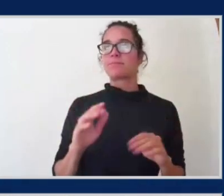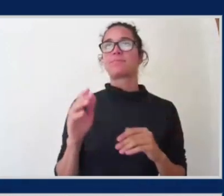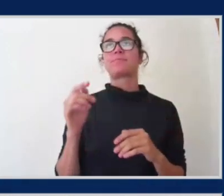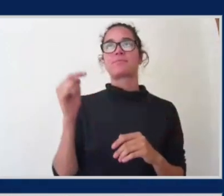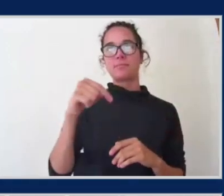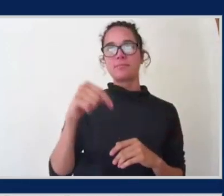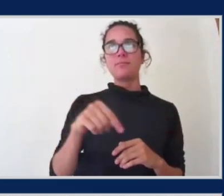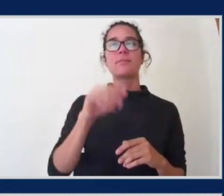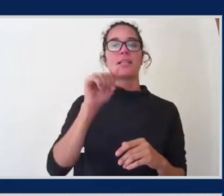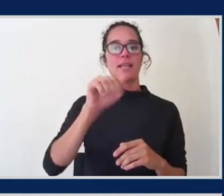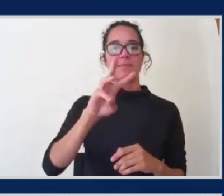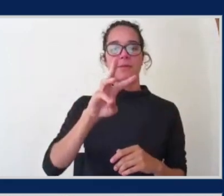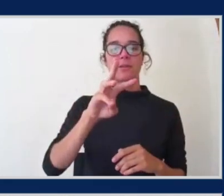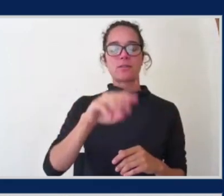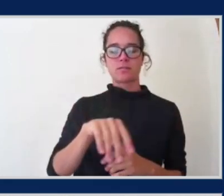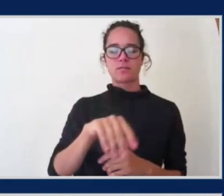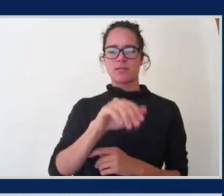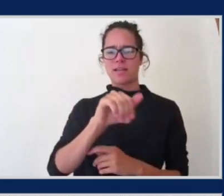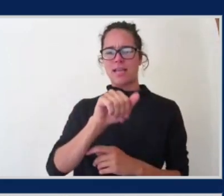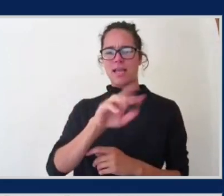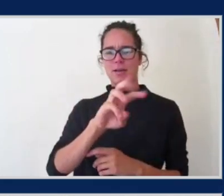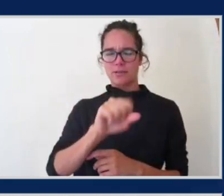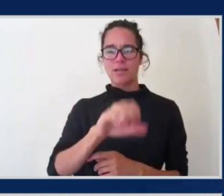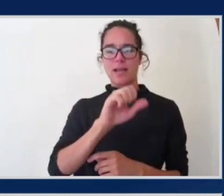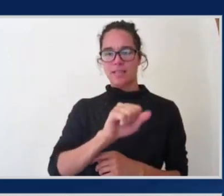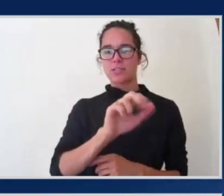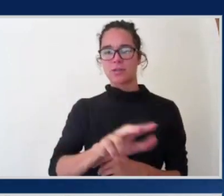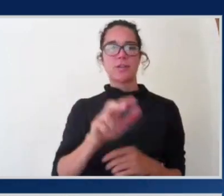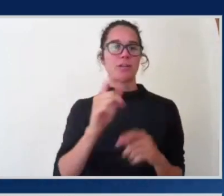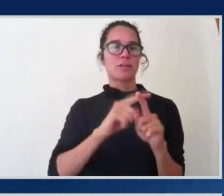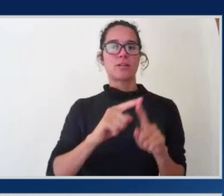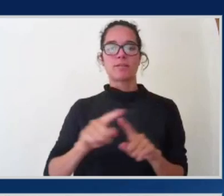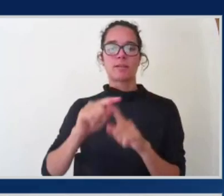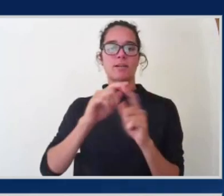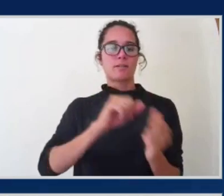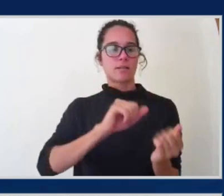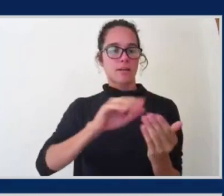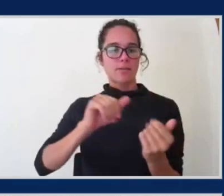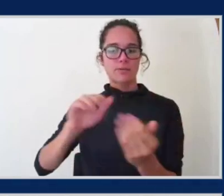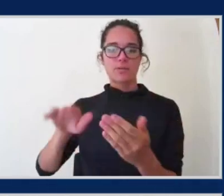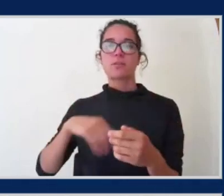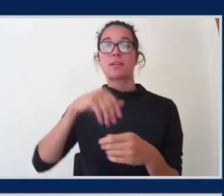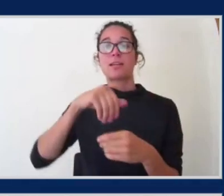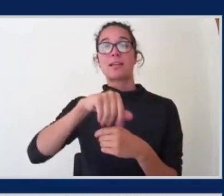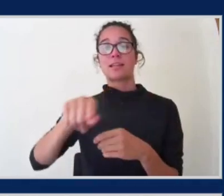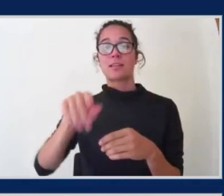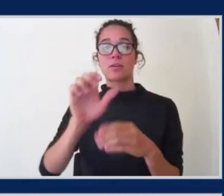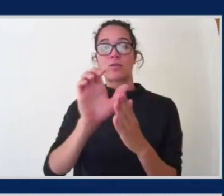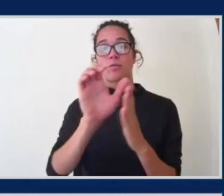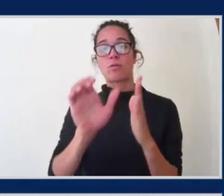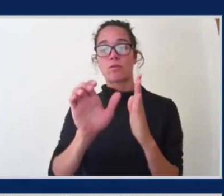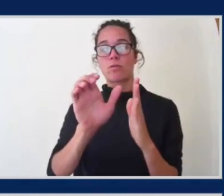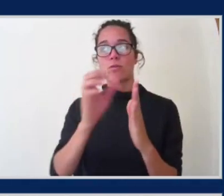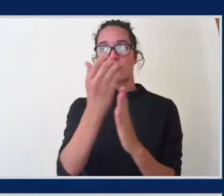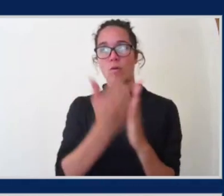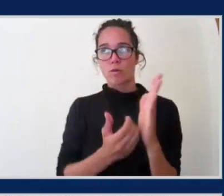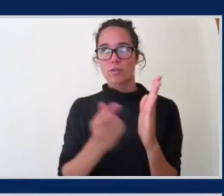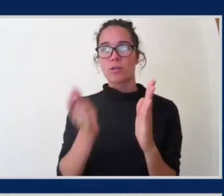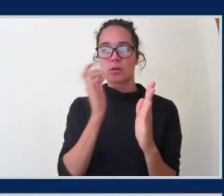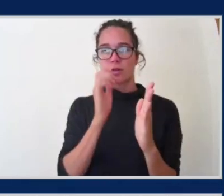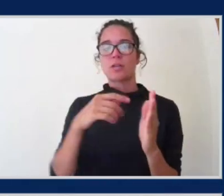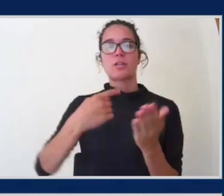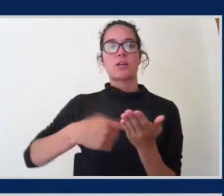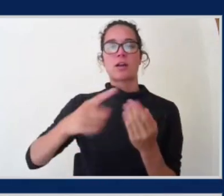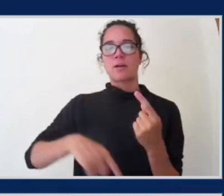different number of approaches. And then in the course, it talks about cores, URLs, Amazon Macy, and who